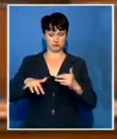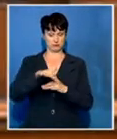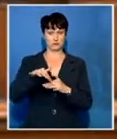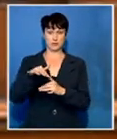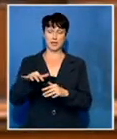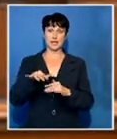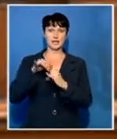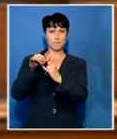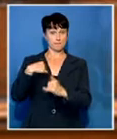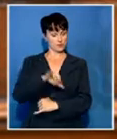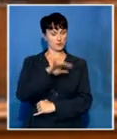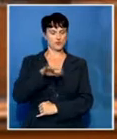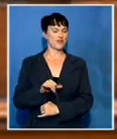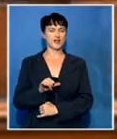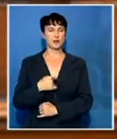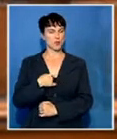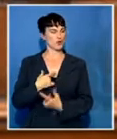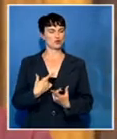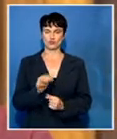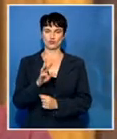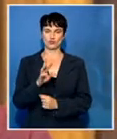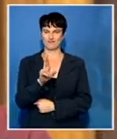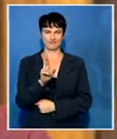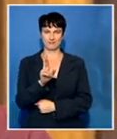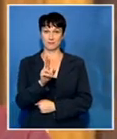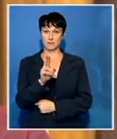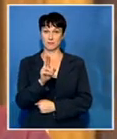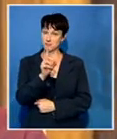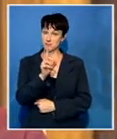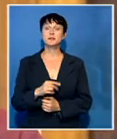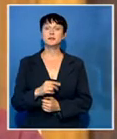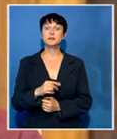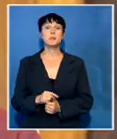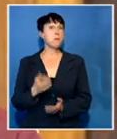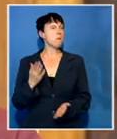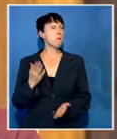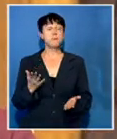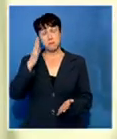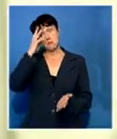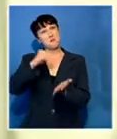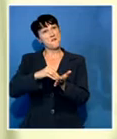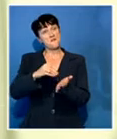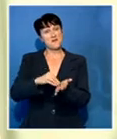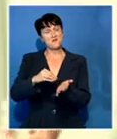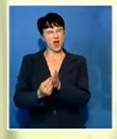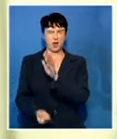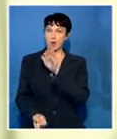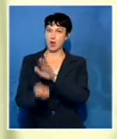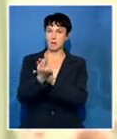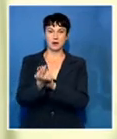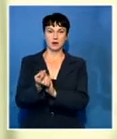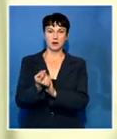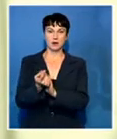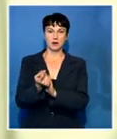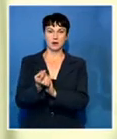will allow that. But let us assume the impossible happens. A girl child